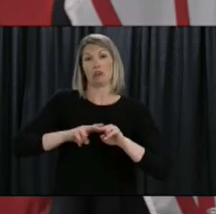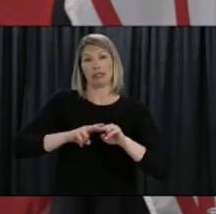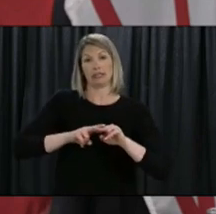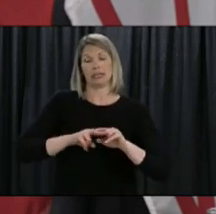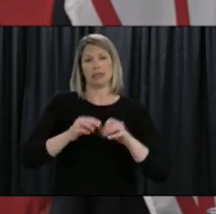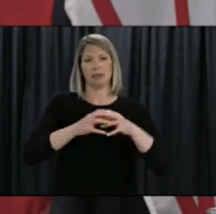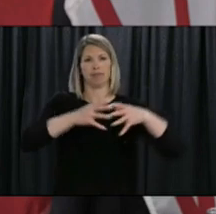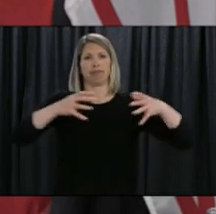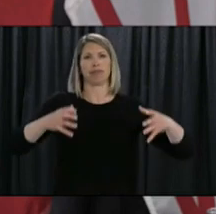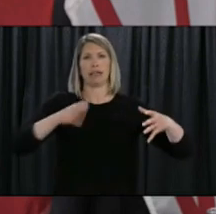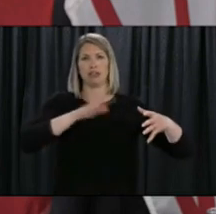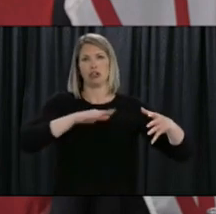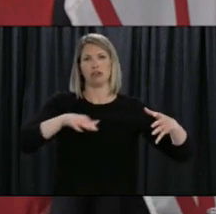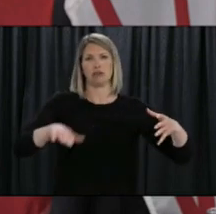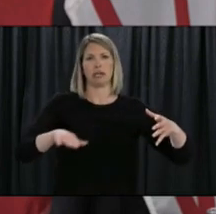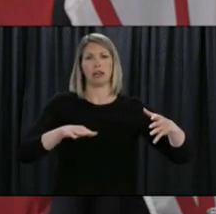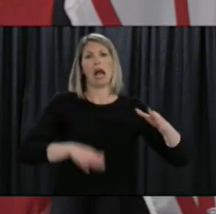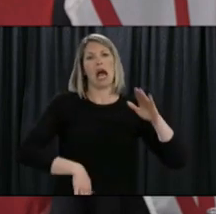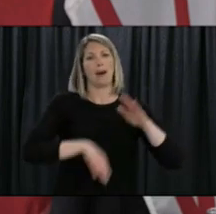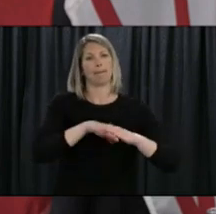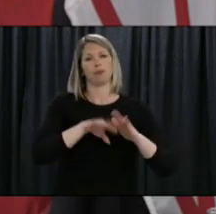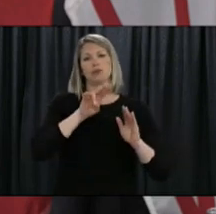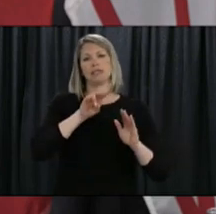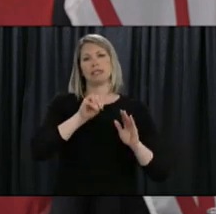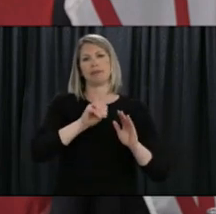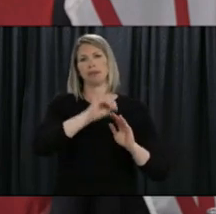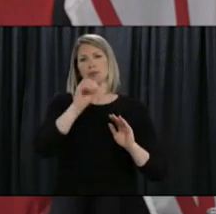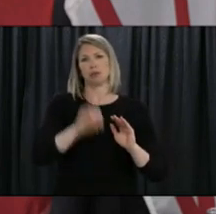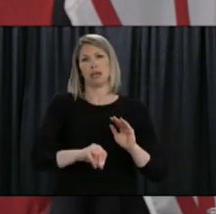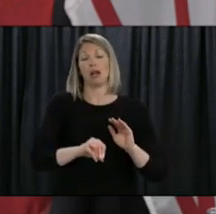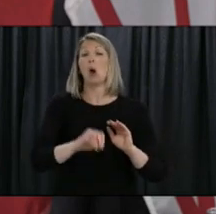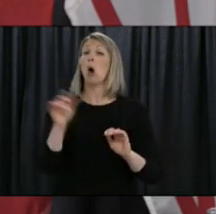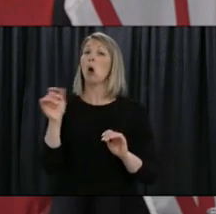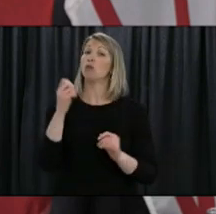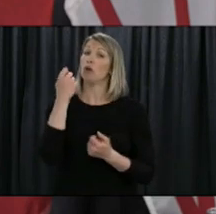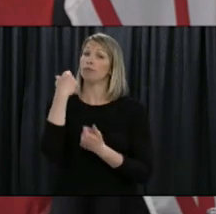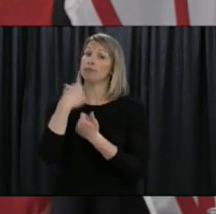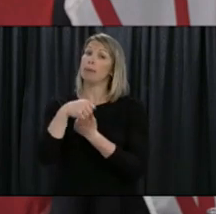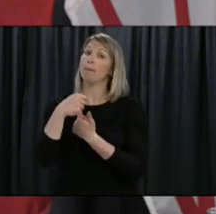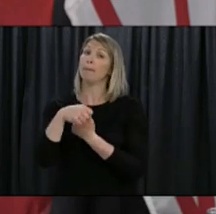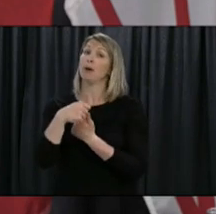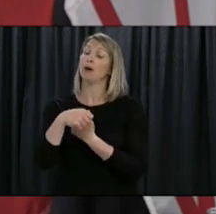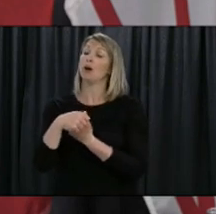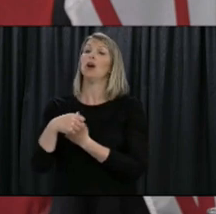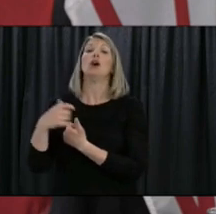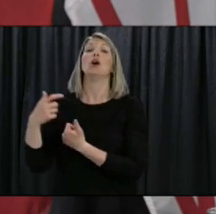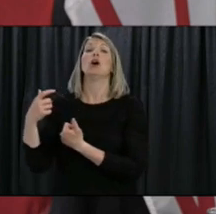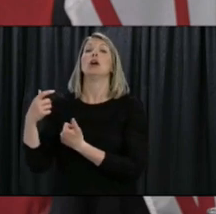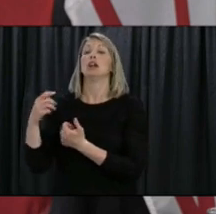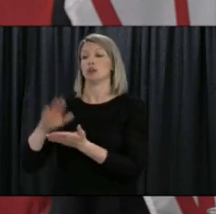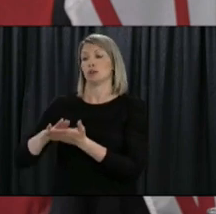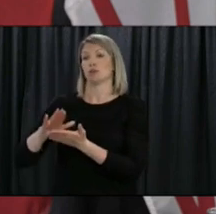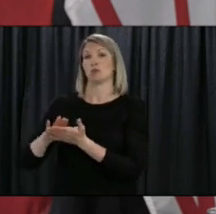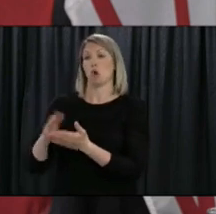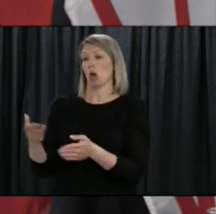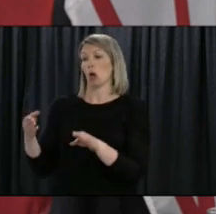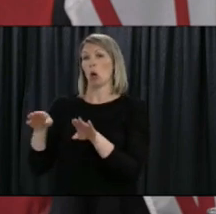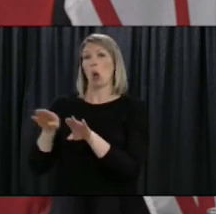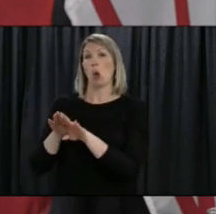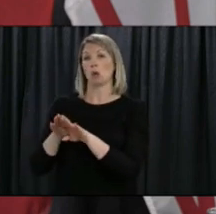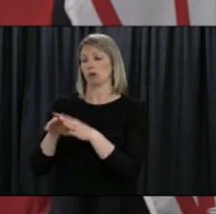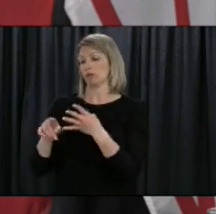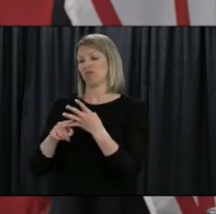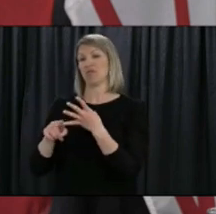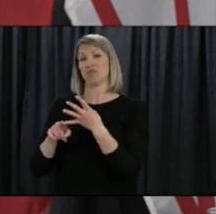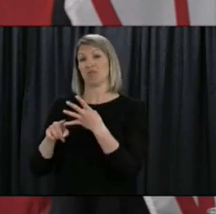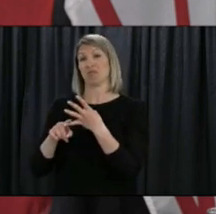unusual given this time of the year with school closures the population the number of recipients and children in those child